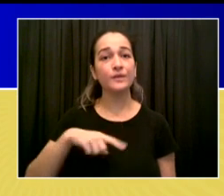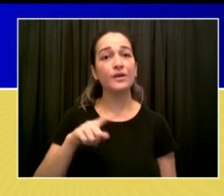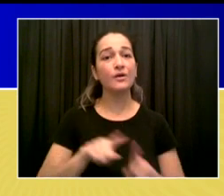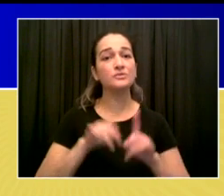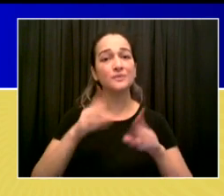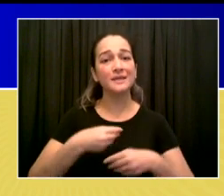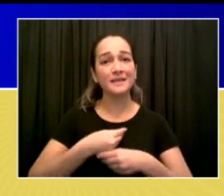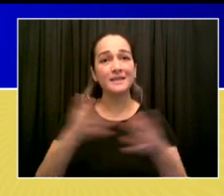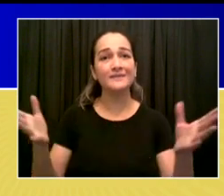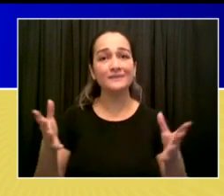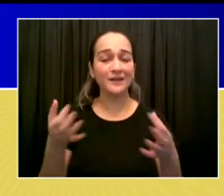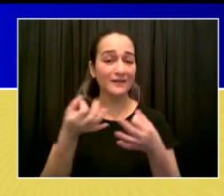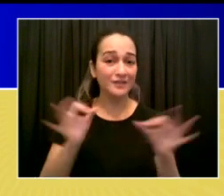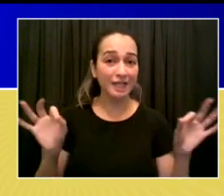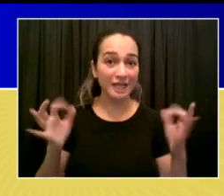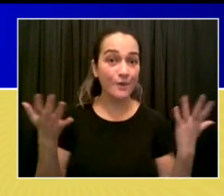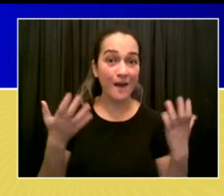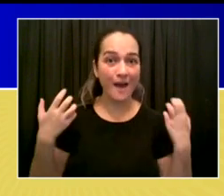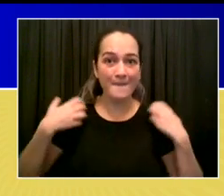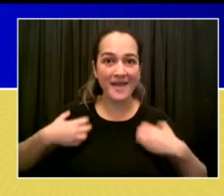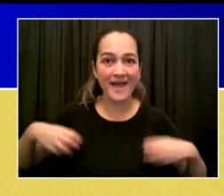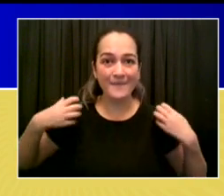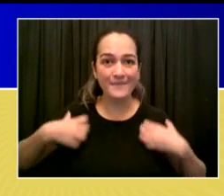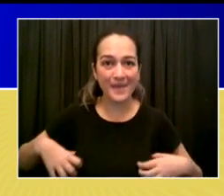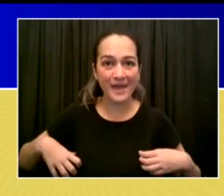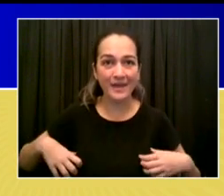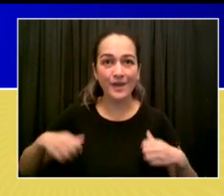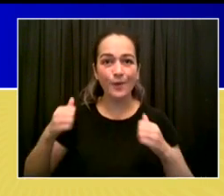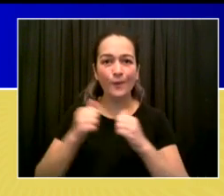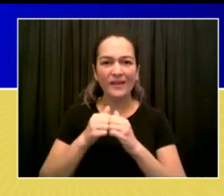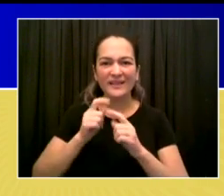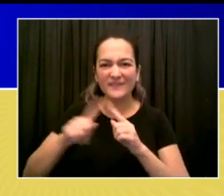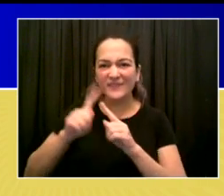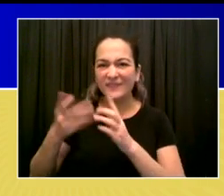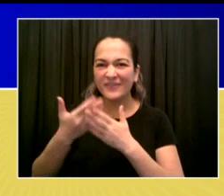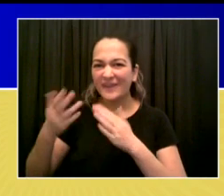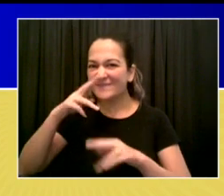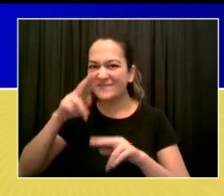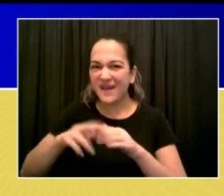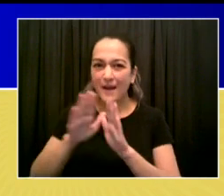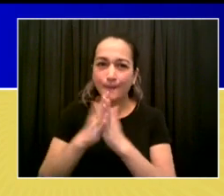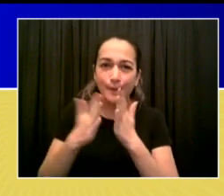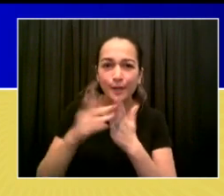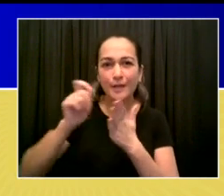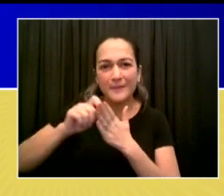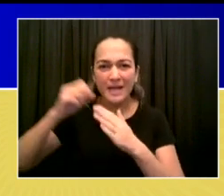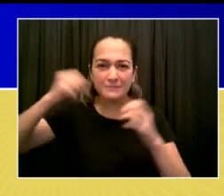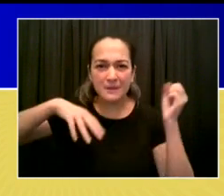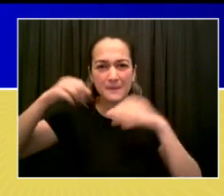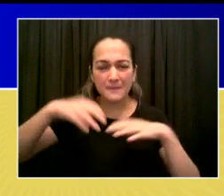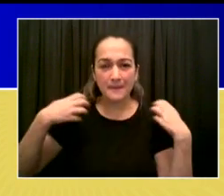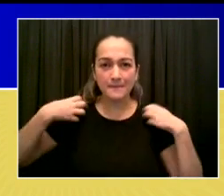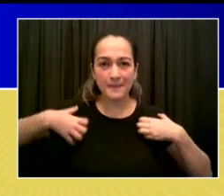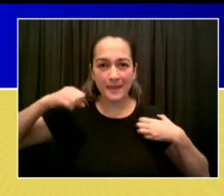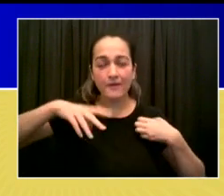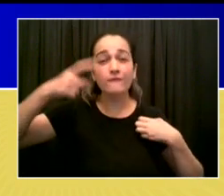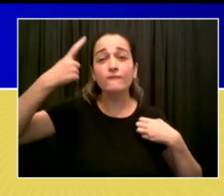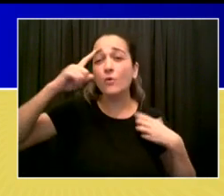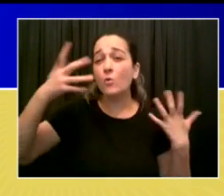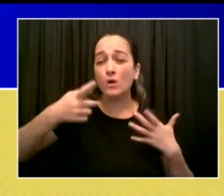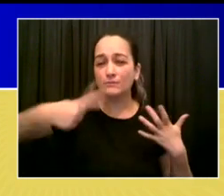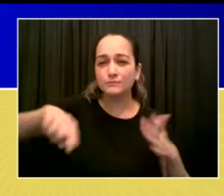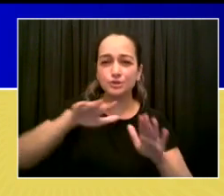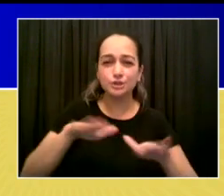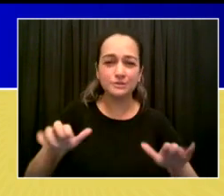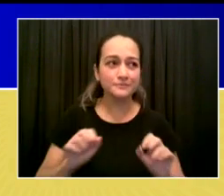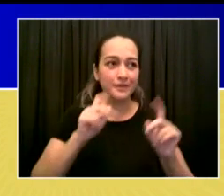vaccinated. Third, more and more houses of worship are becoming part of our referral bonus program. Here's a great way to reach our young people,